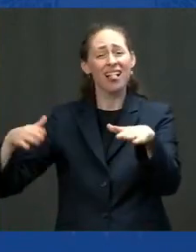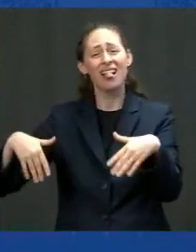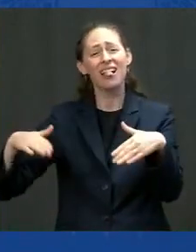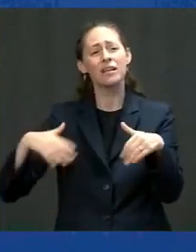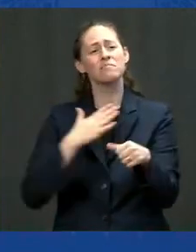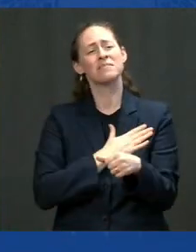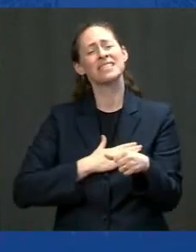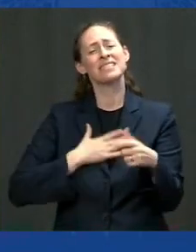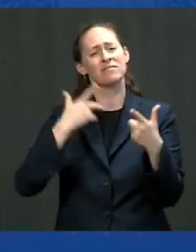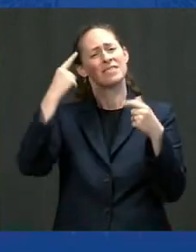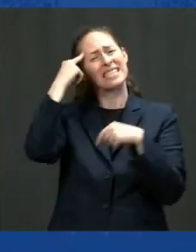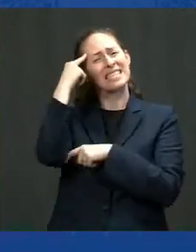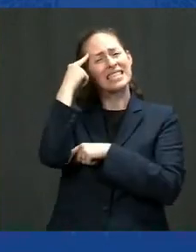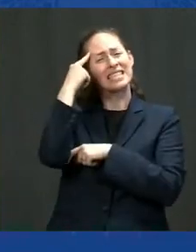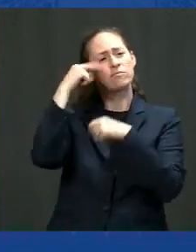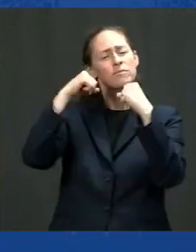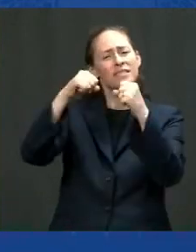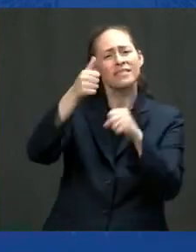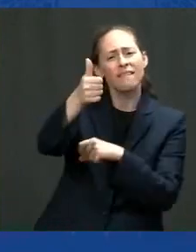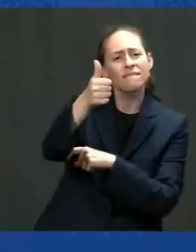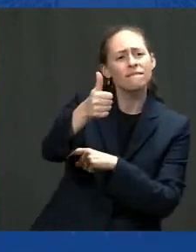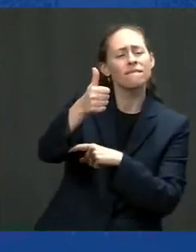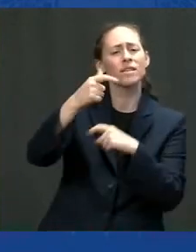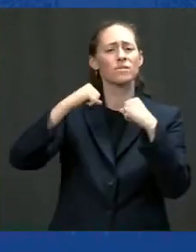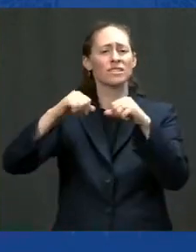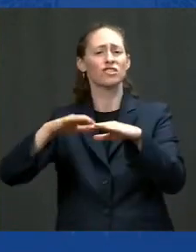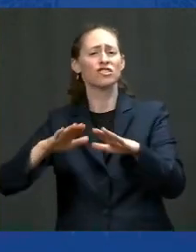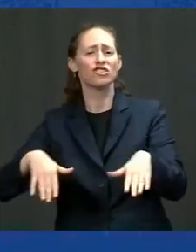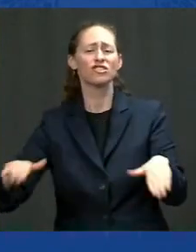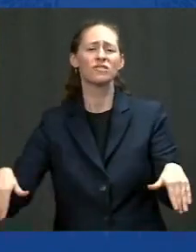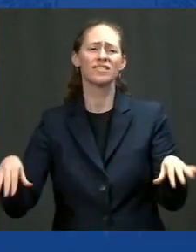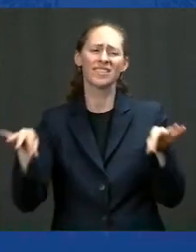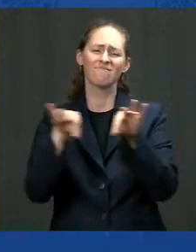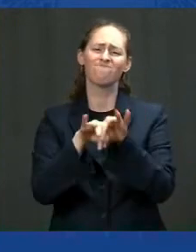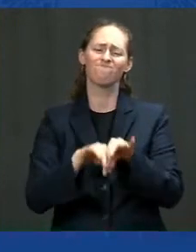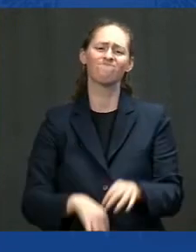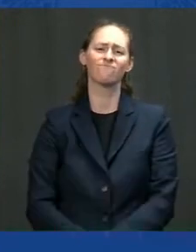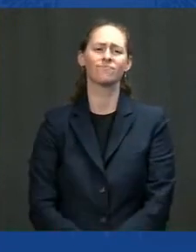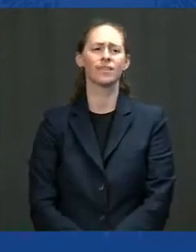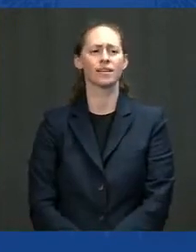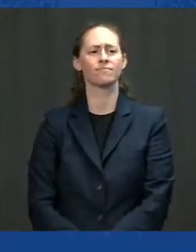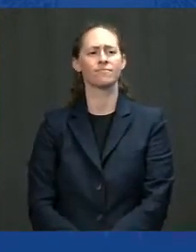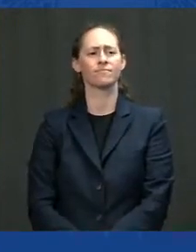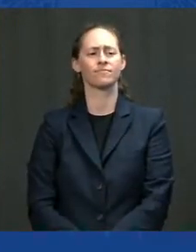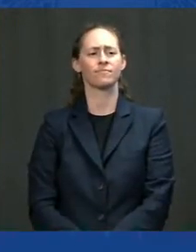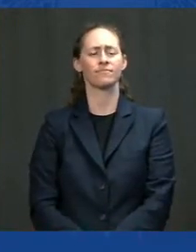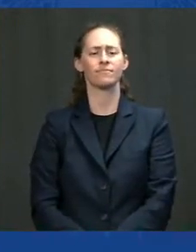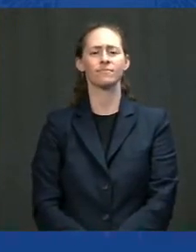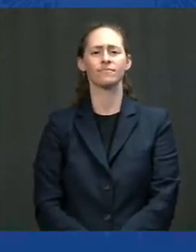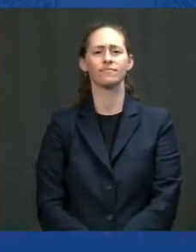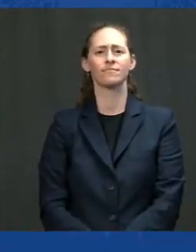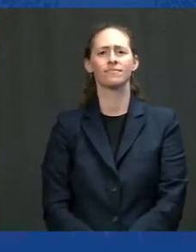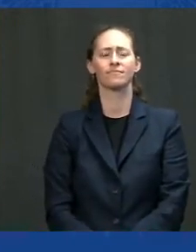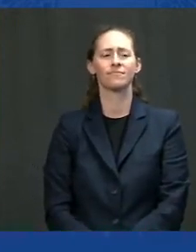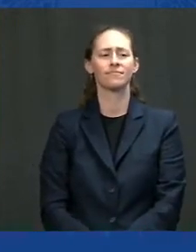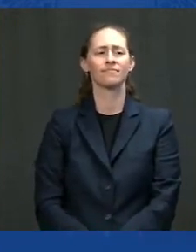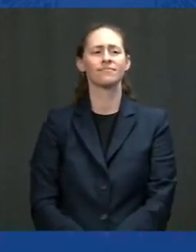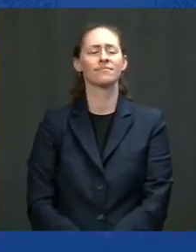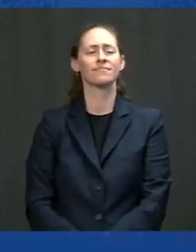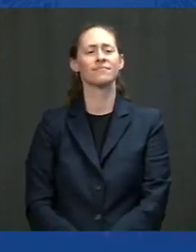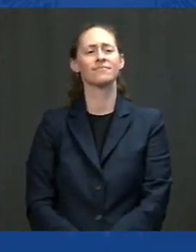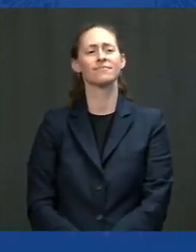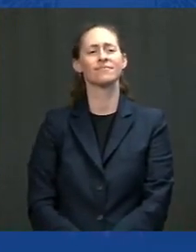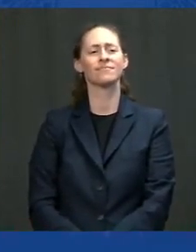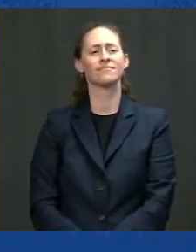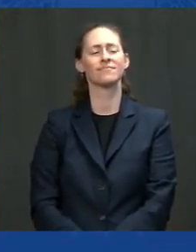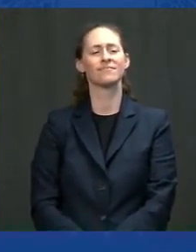yourself and the children out there it's important and carlo i haven't been a significant consumer of